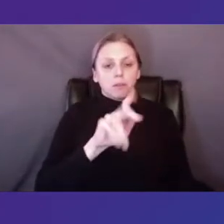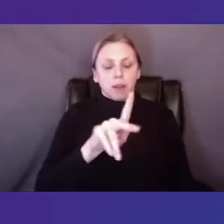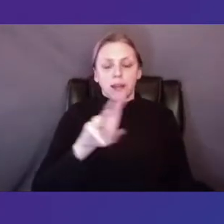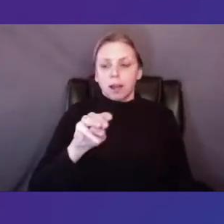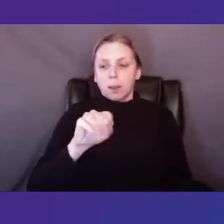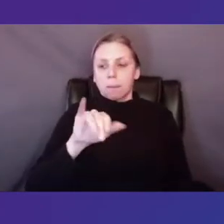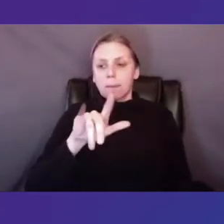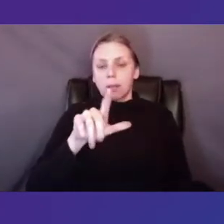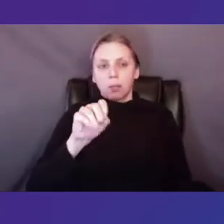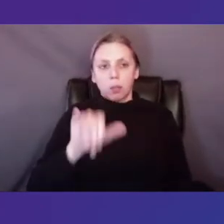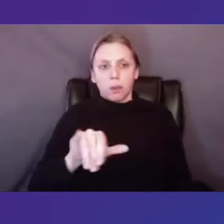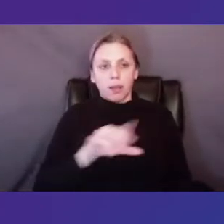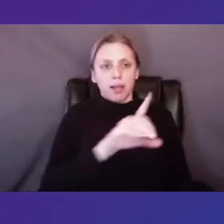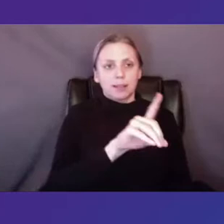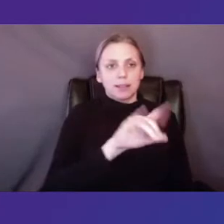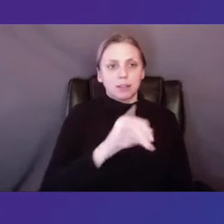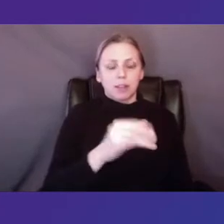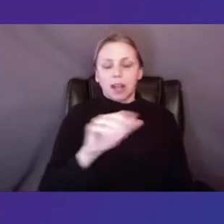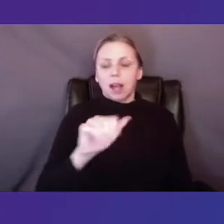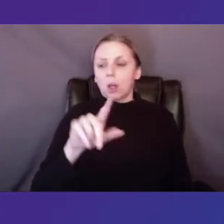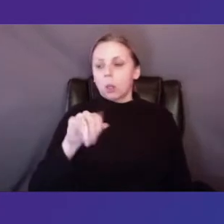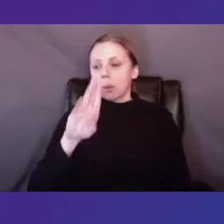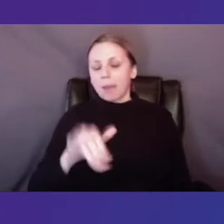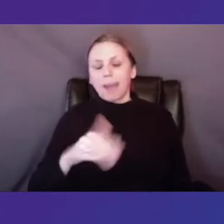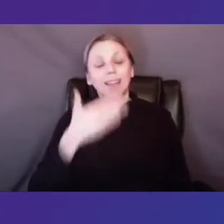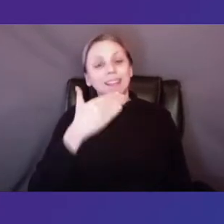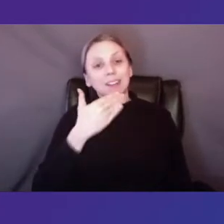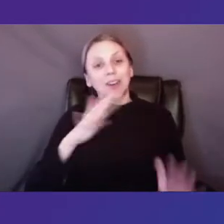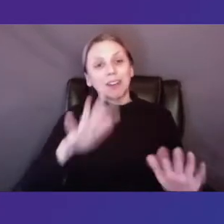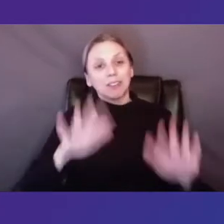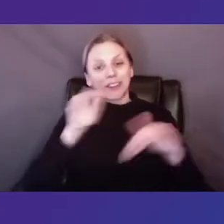AKA DJ Olobe. Have a great evening.